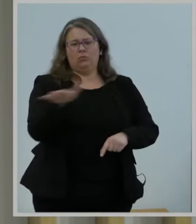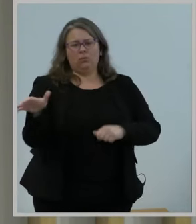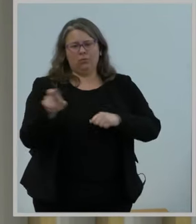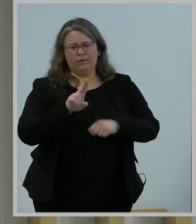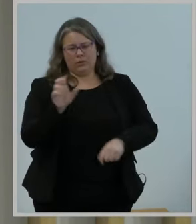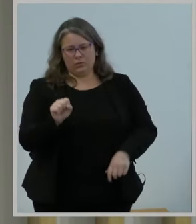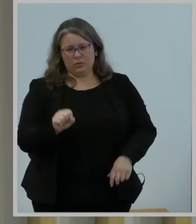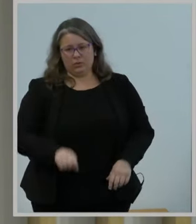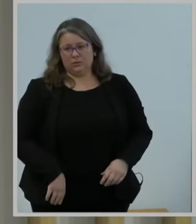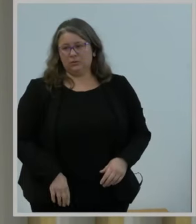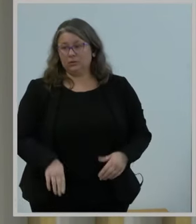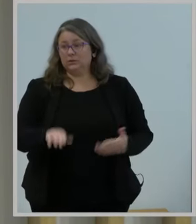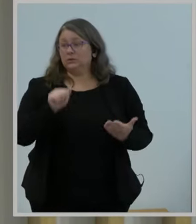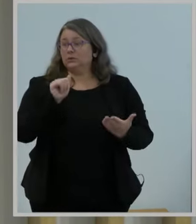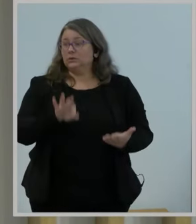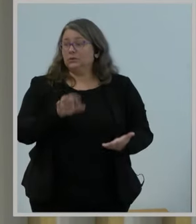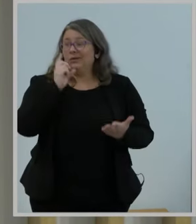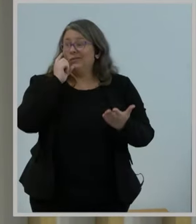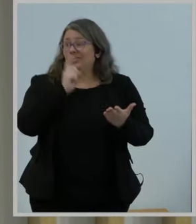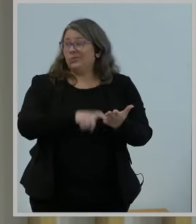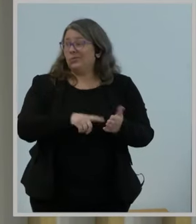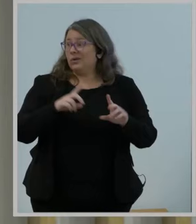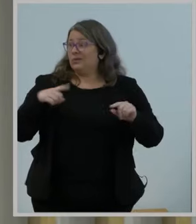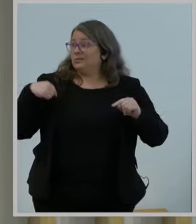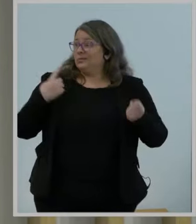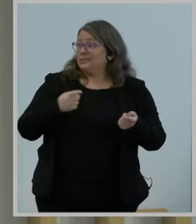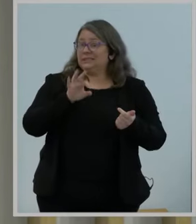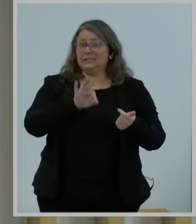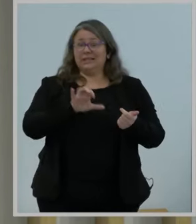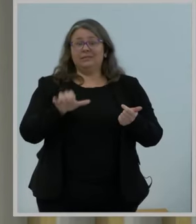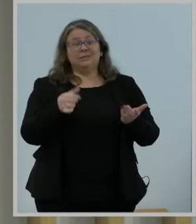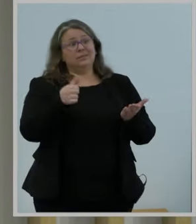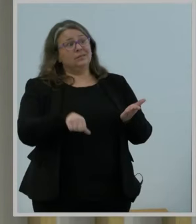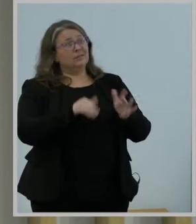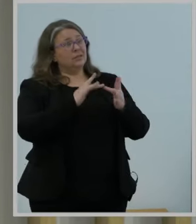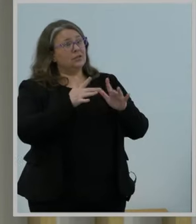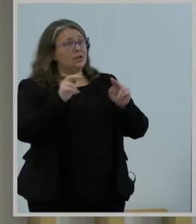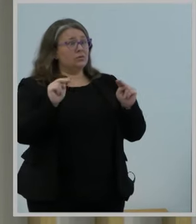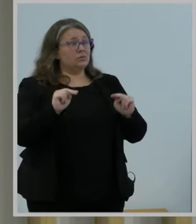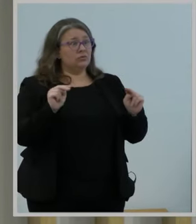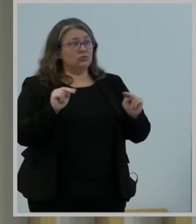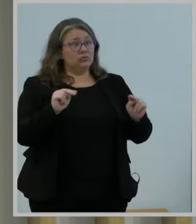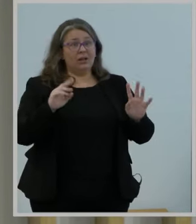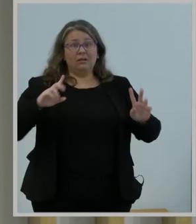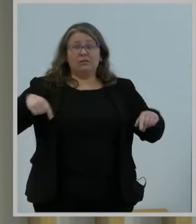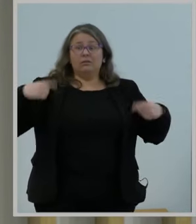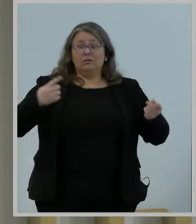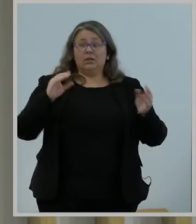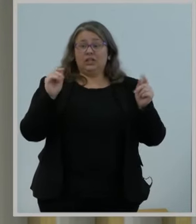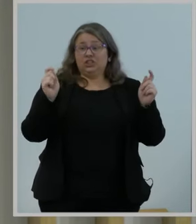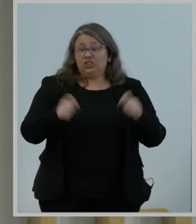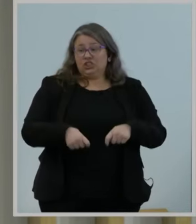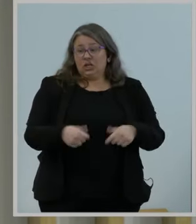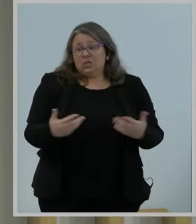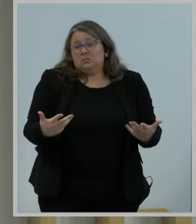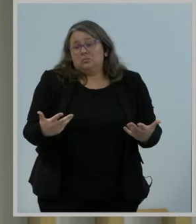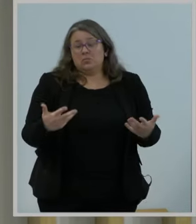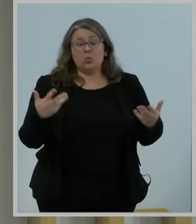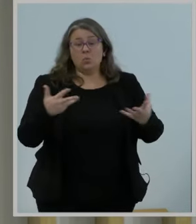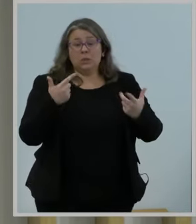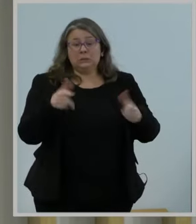happened since the FCC retreated from net neutrality and are asking yourself, what is the big deal? Think again.